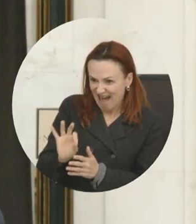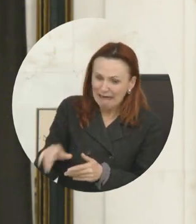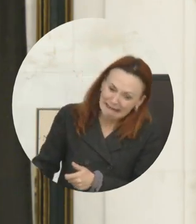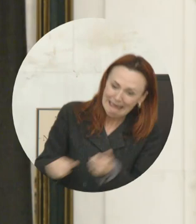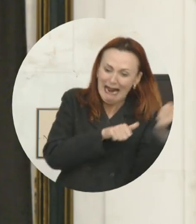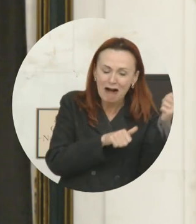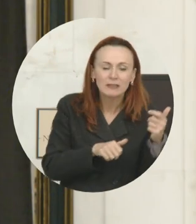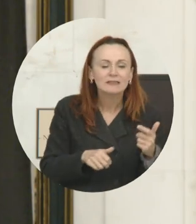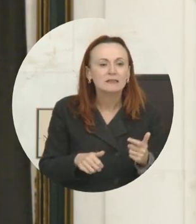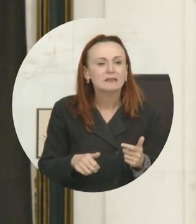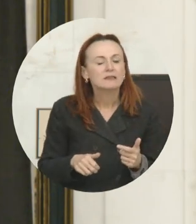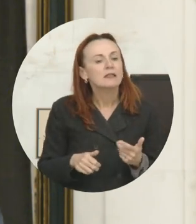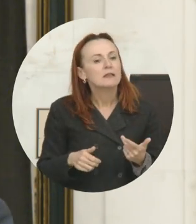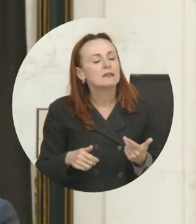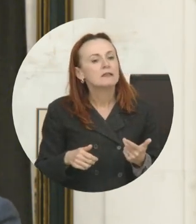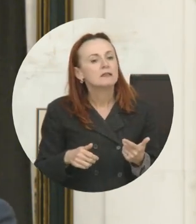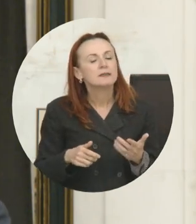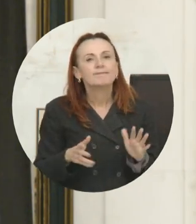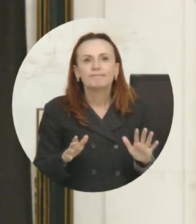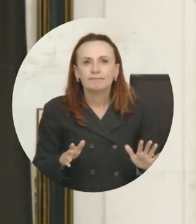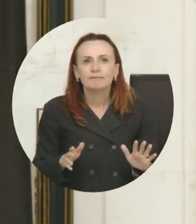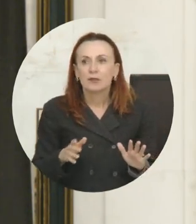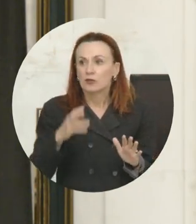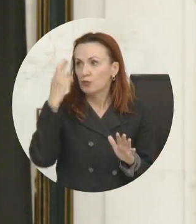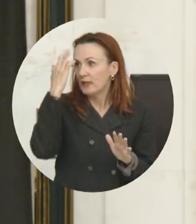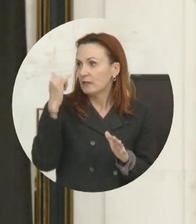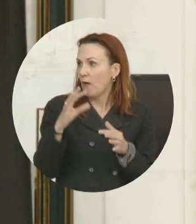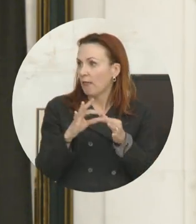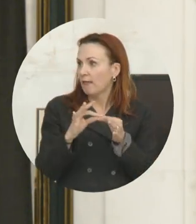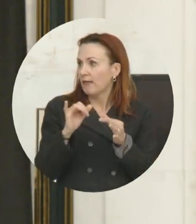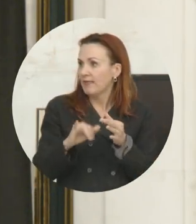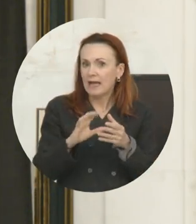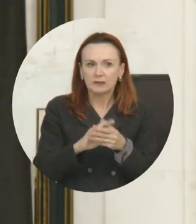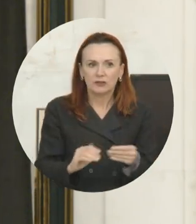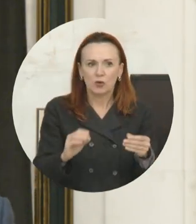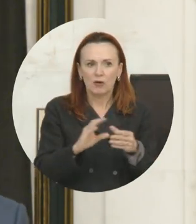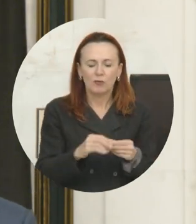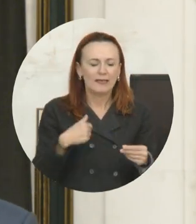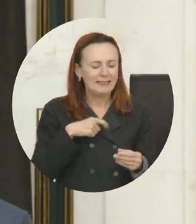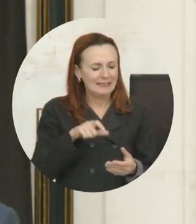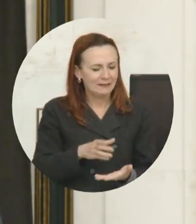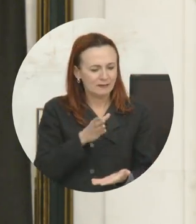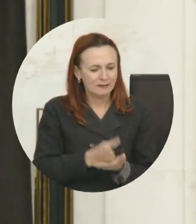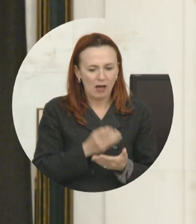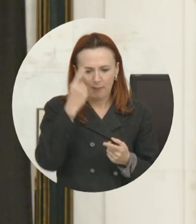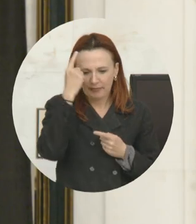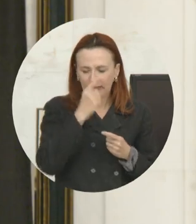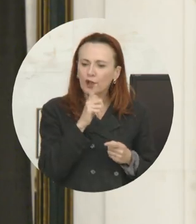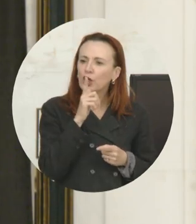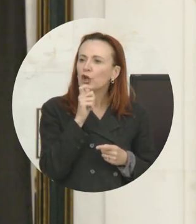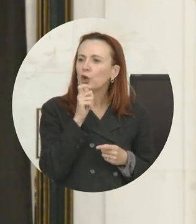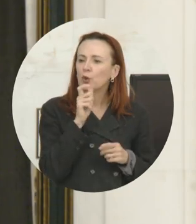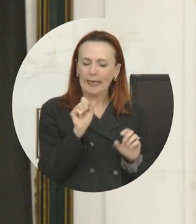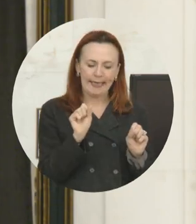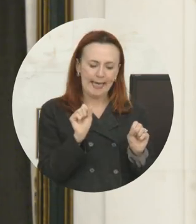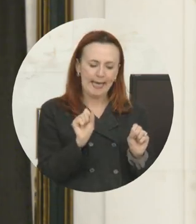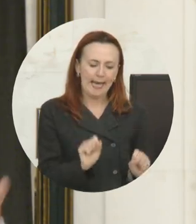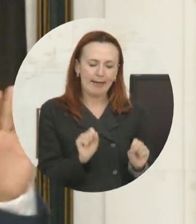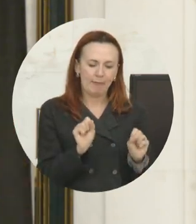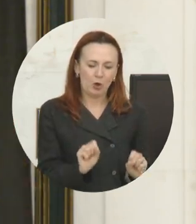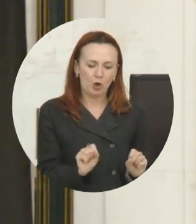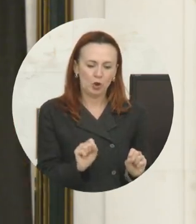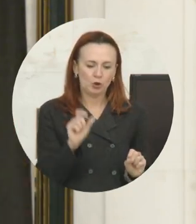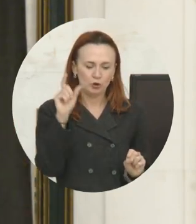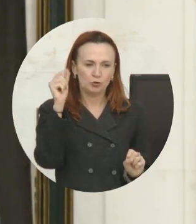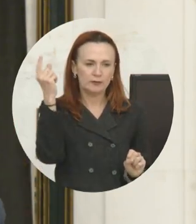And I share that story with because we need to get out of this paradigm of who is able to do something,